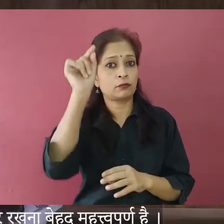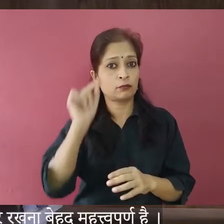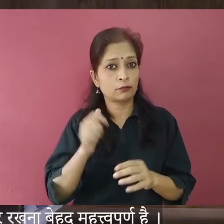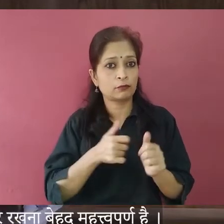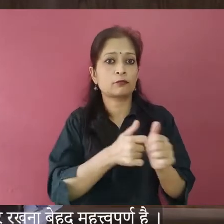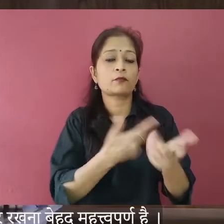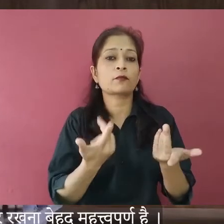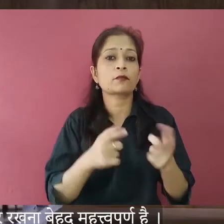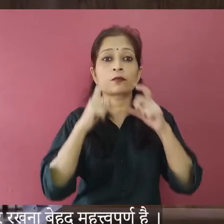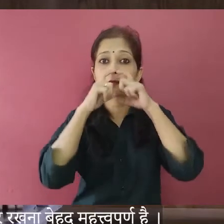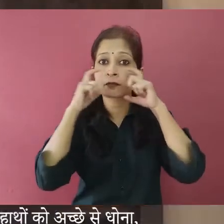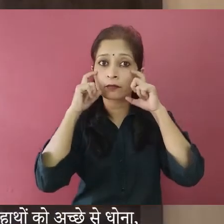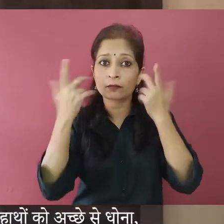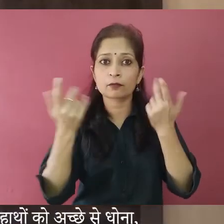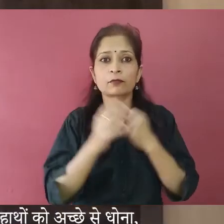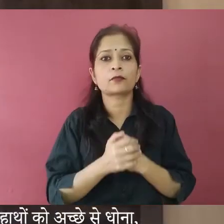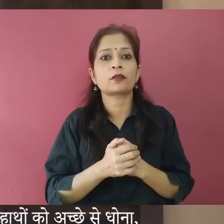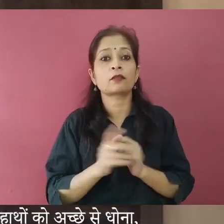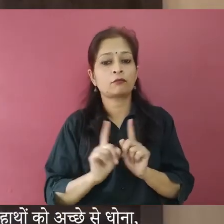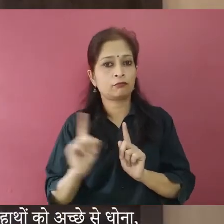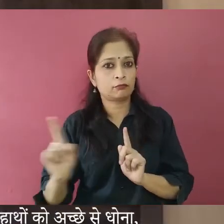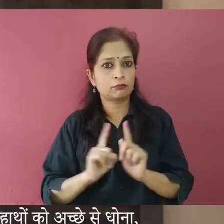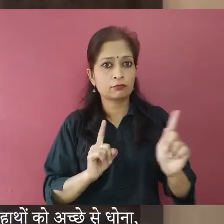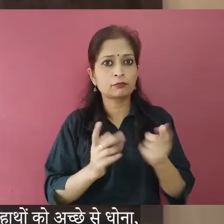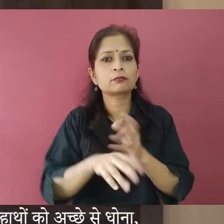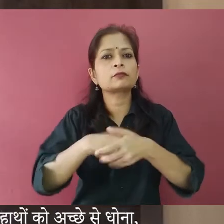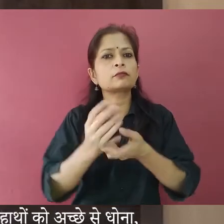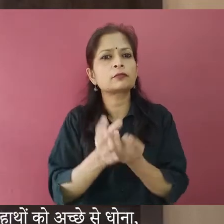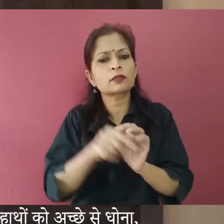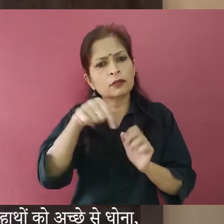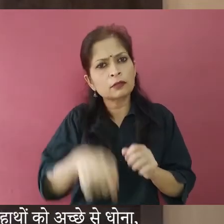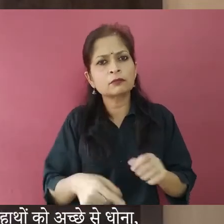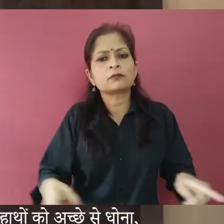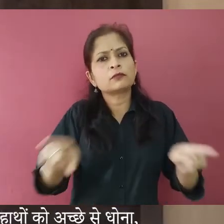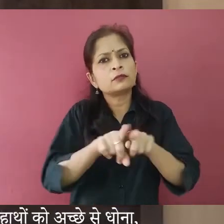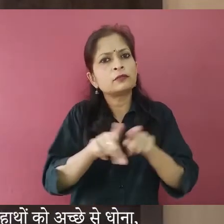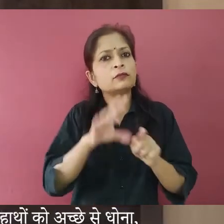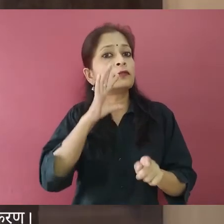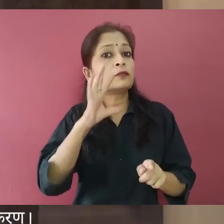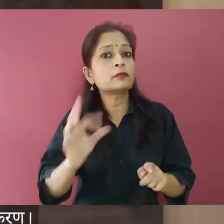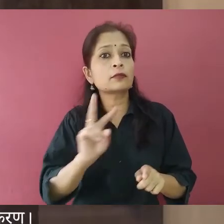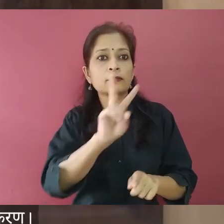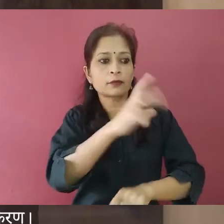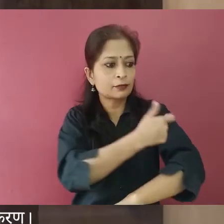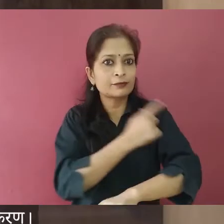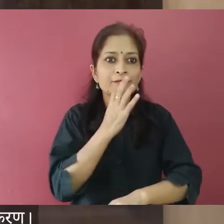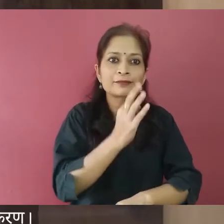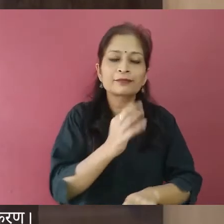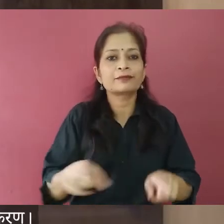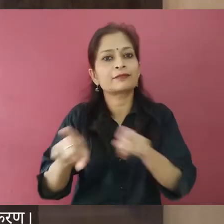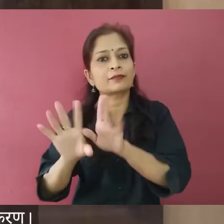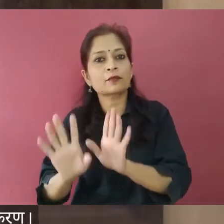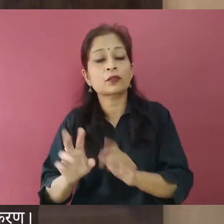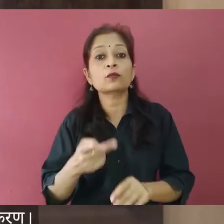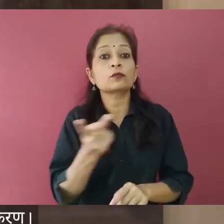to have COVID appropriate behaviour. Wearing a mask, physical distancing, washing your hands is still as important as the